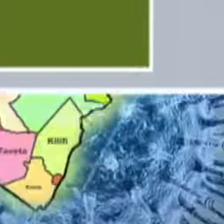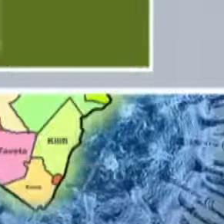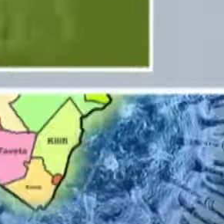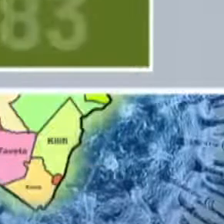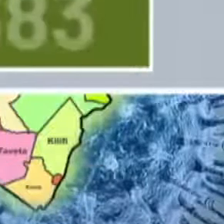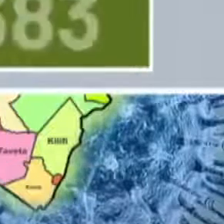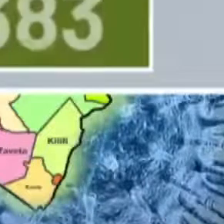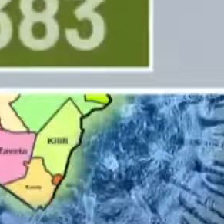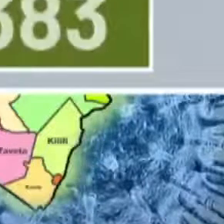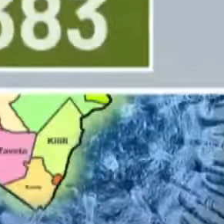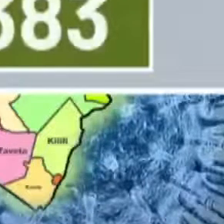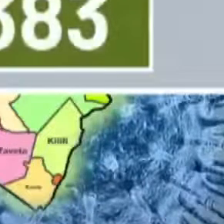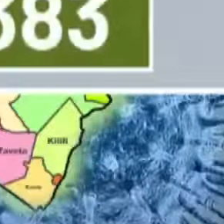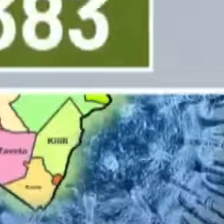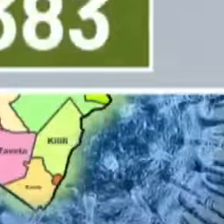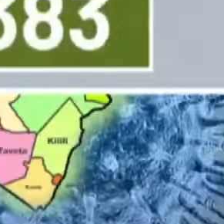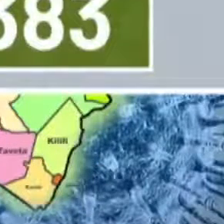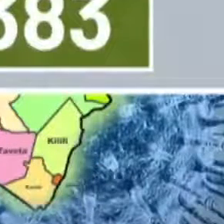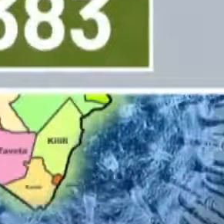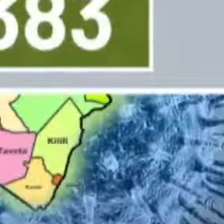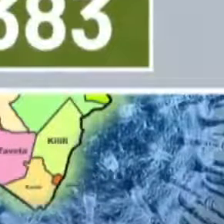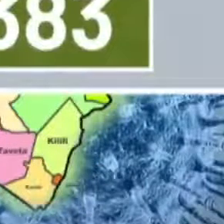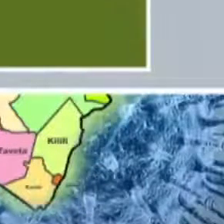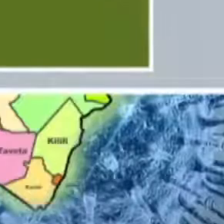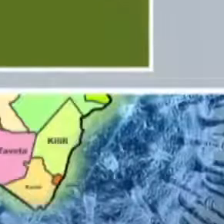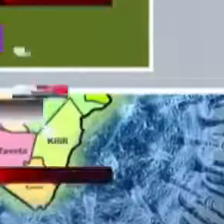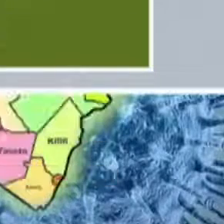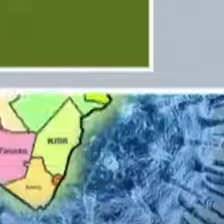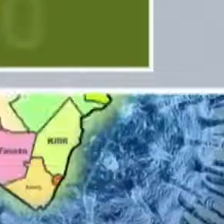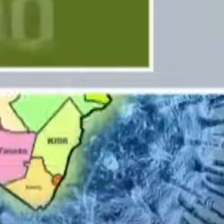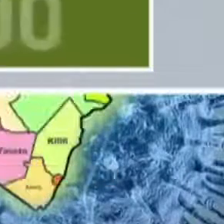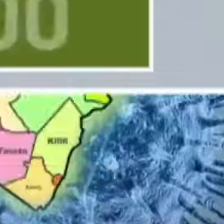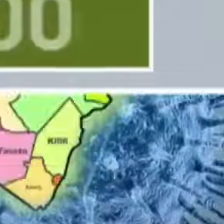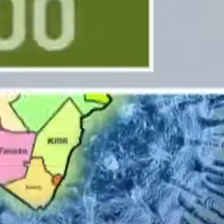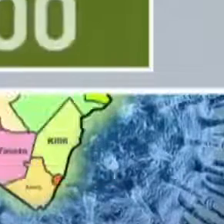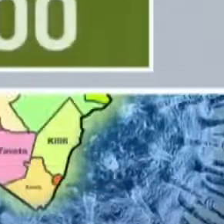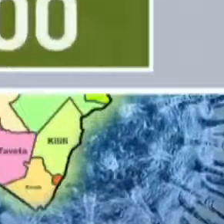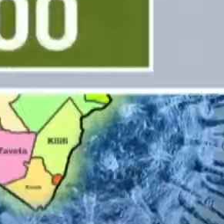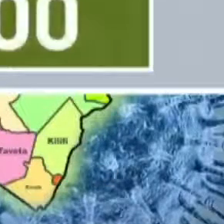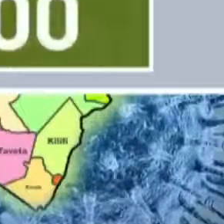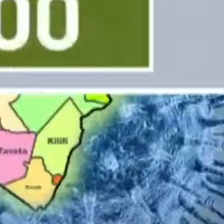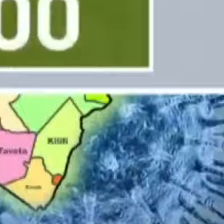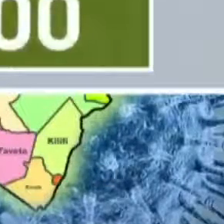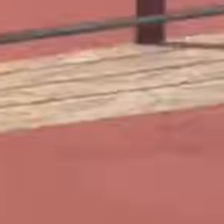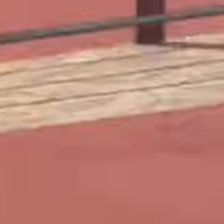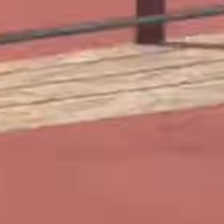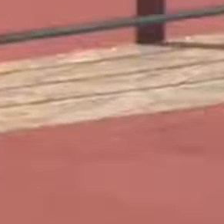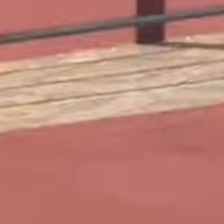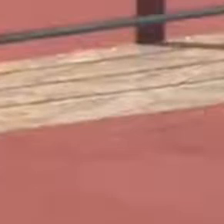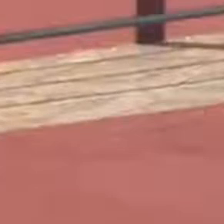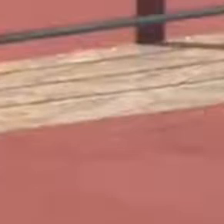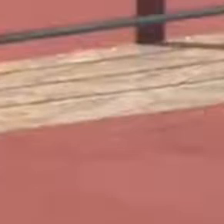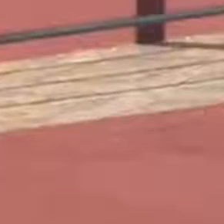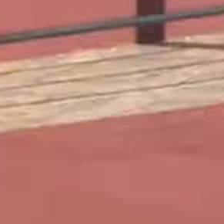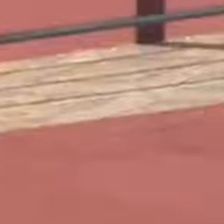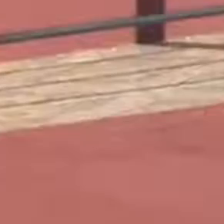,253 more people have contracted the virus as 16 more people succumb to the disease. The Ministry